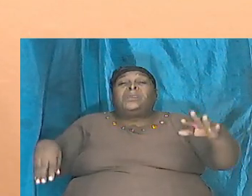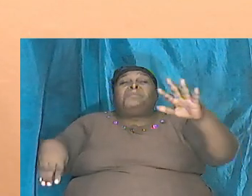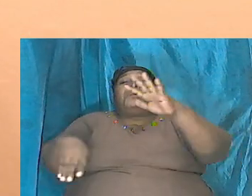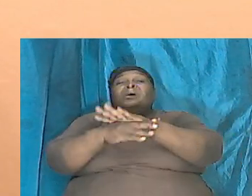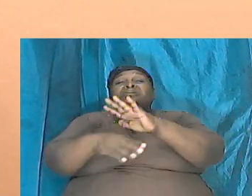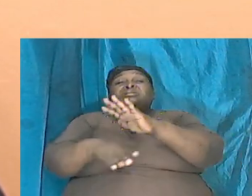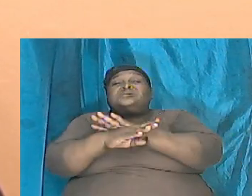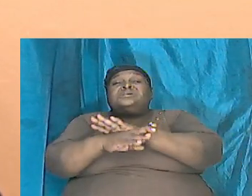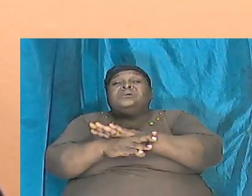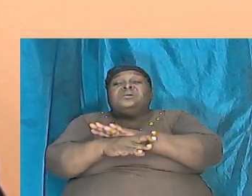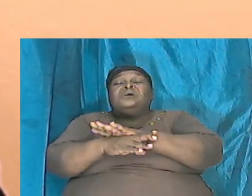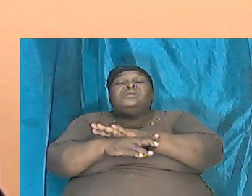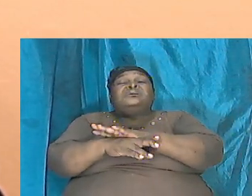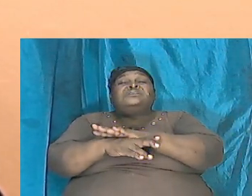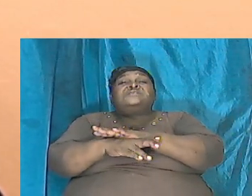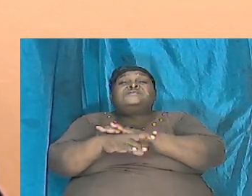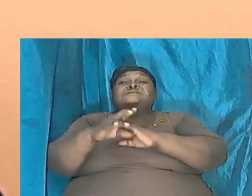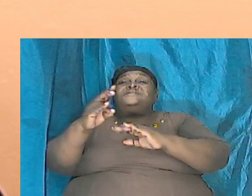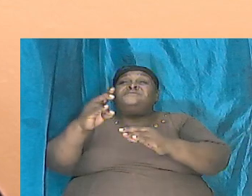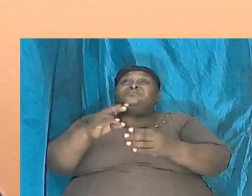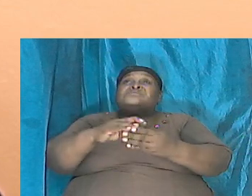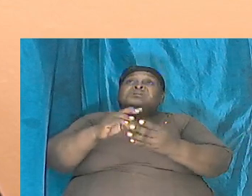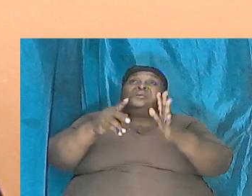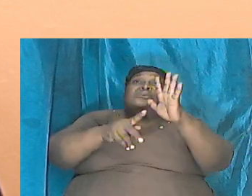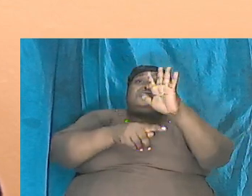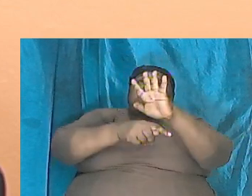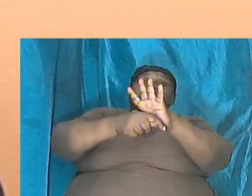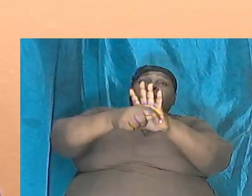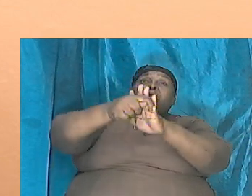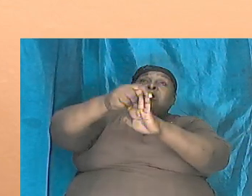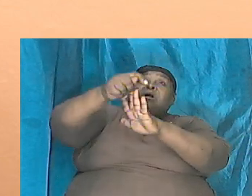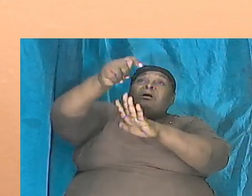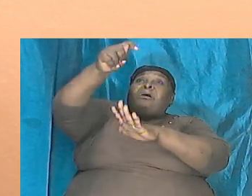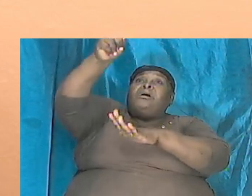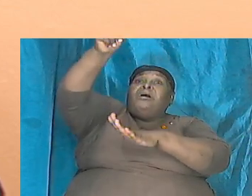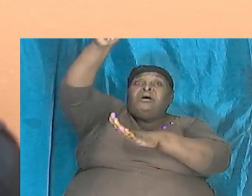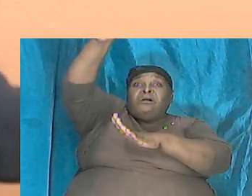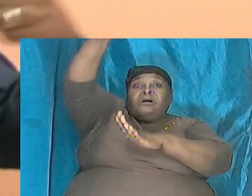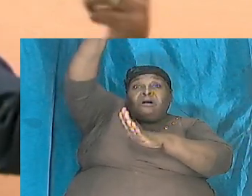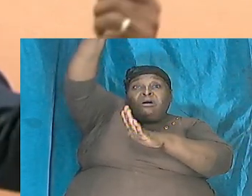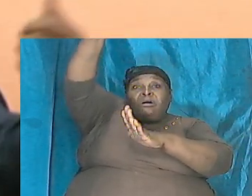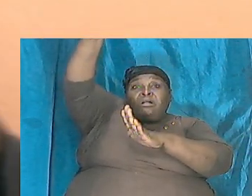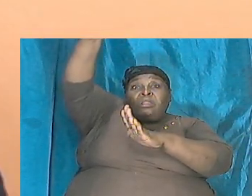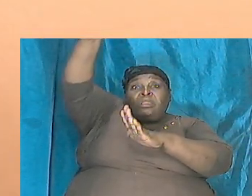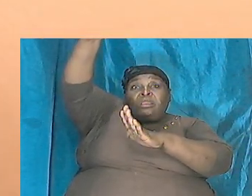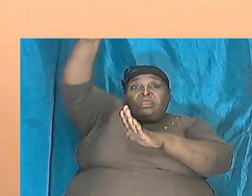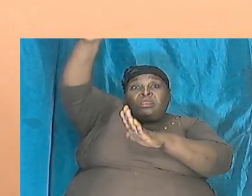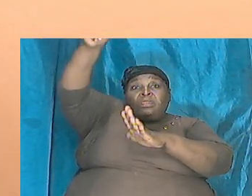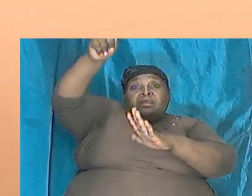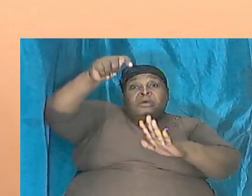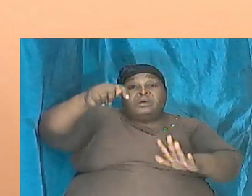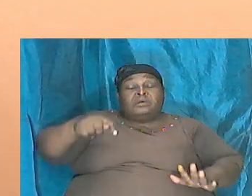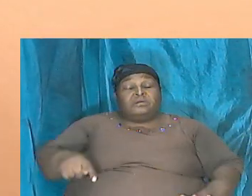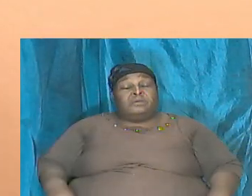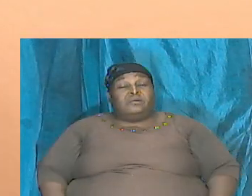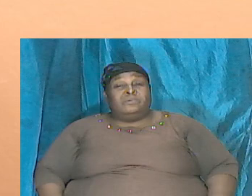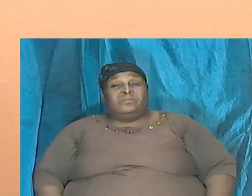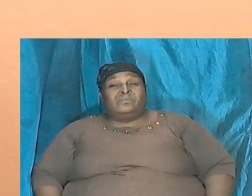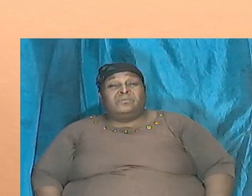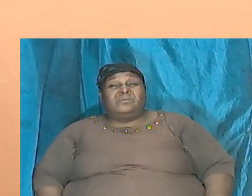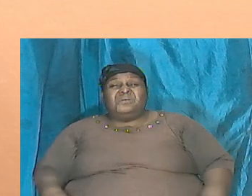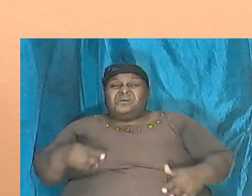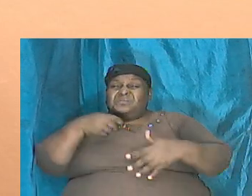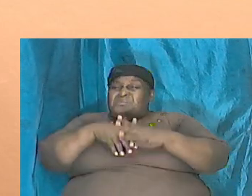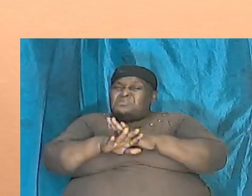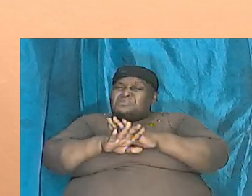7 feet 8 inches I think one of them reached 7 feet 9 massive and when he was